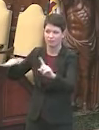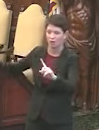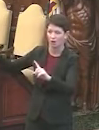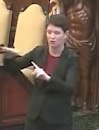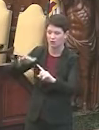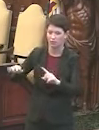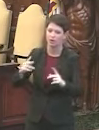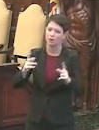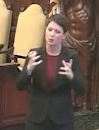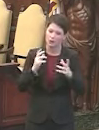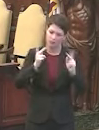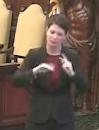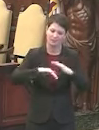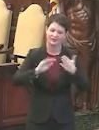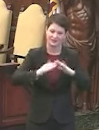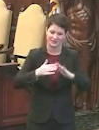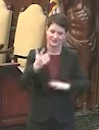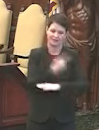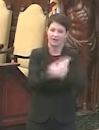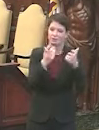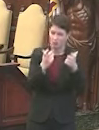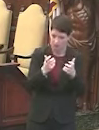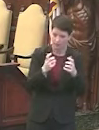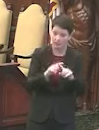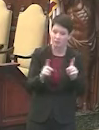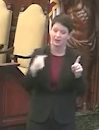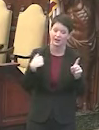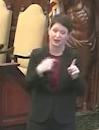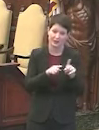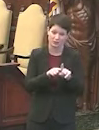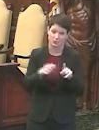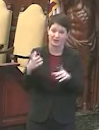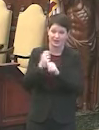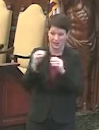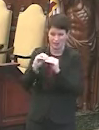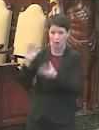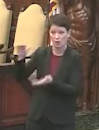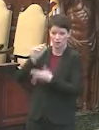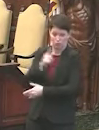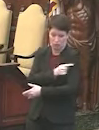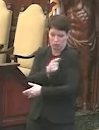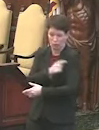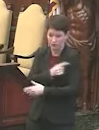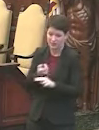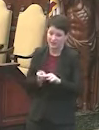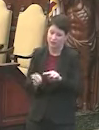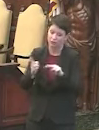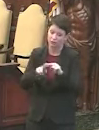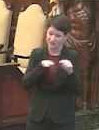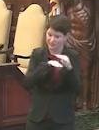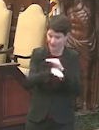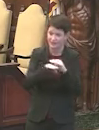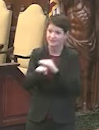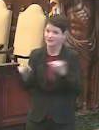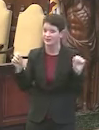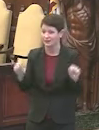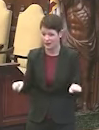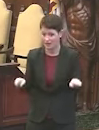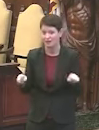within the city to be vaccinated. But I do think that as we get more doses in, we need to increase the number of vaccinated, adding